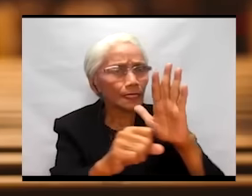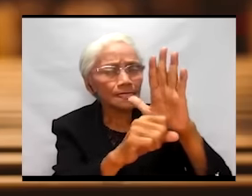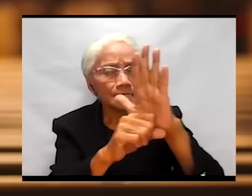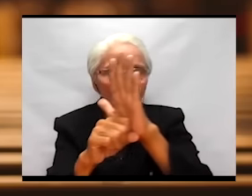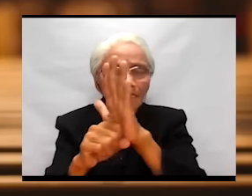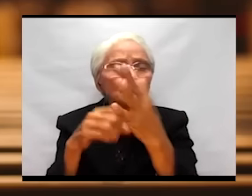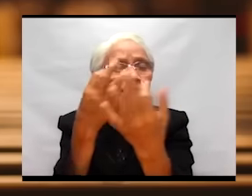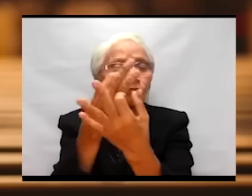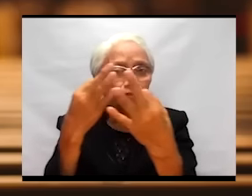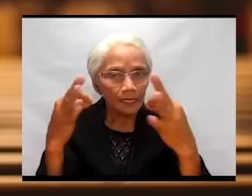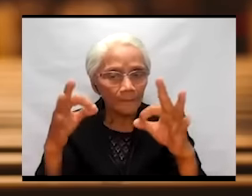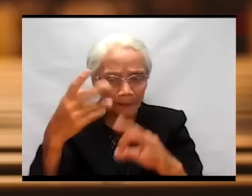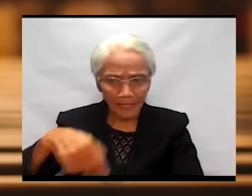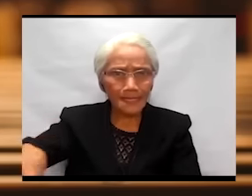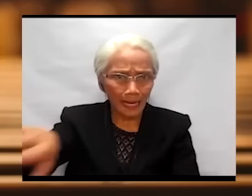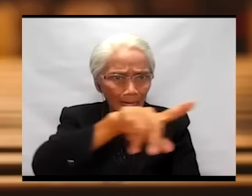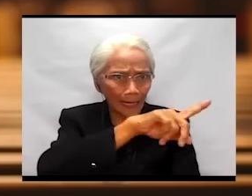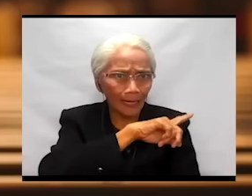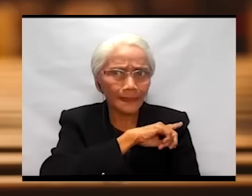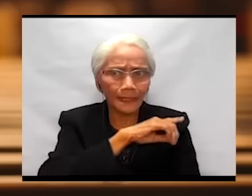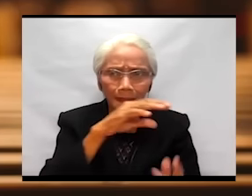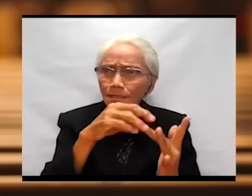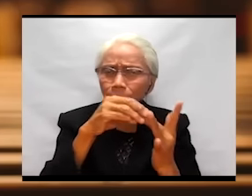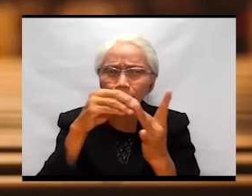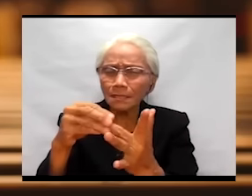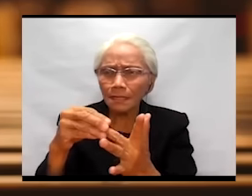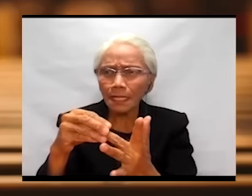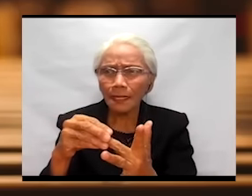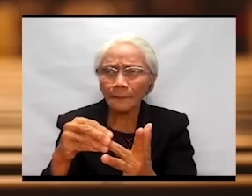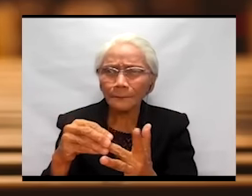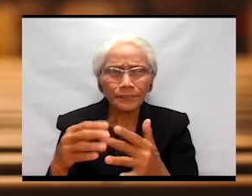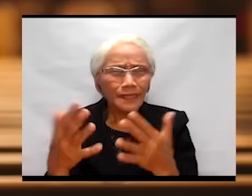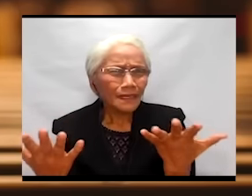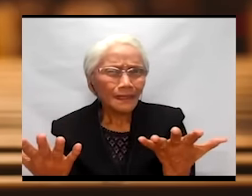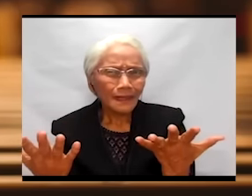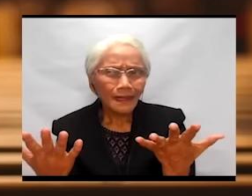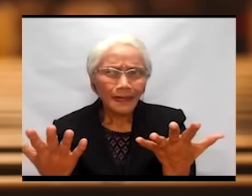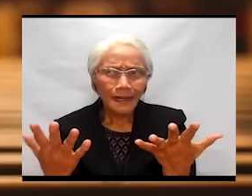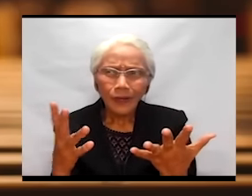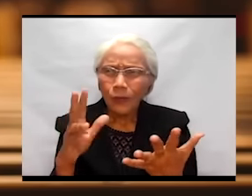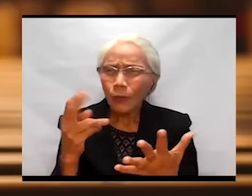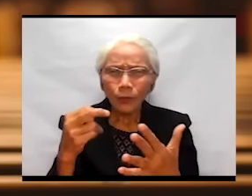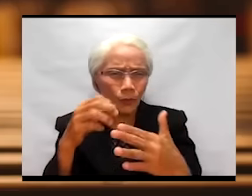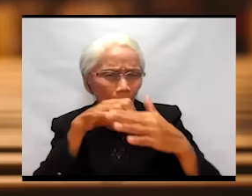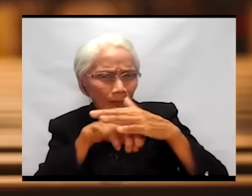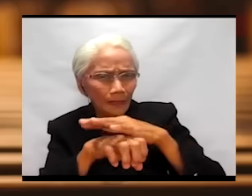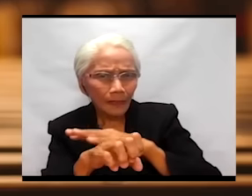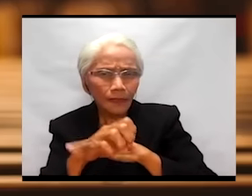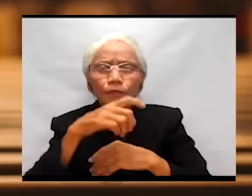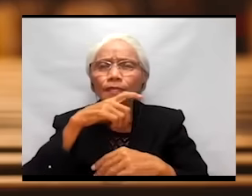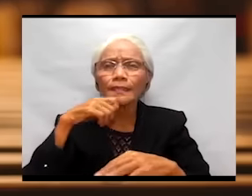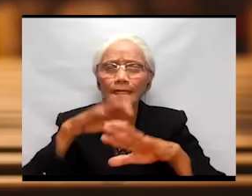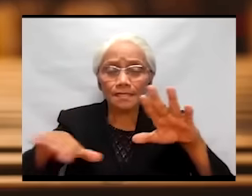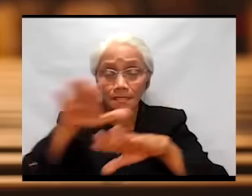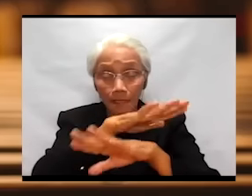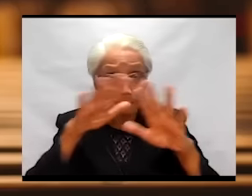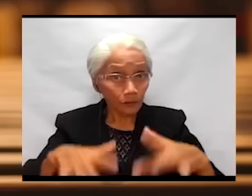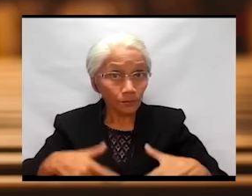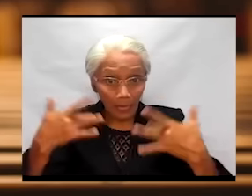Especially when we enter into the deserts of life. We learn from the Israelites